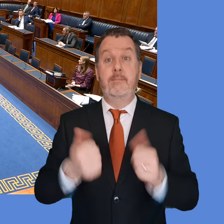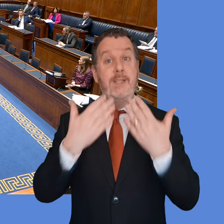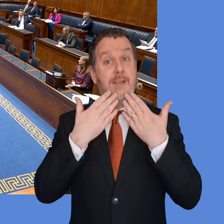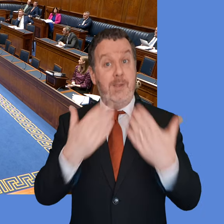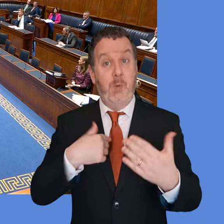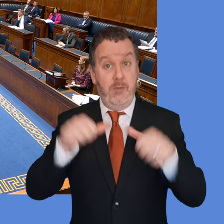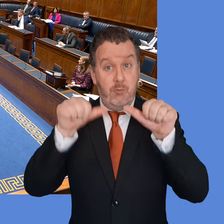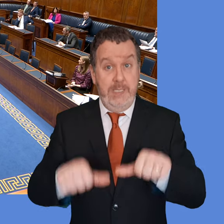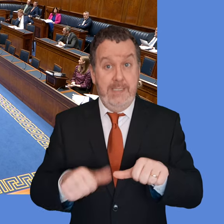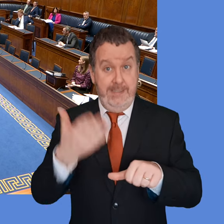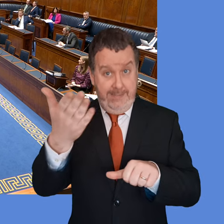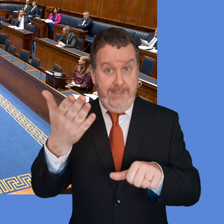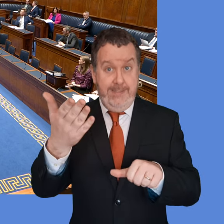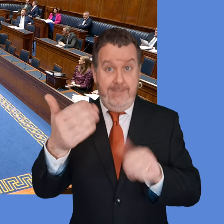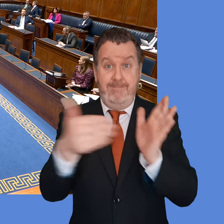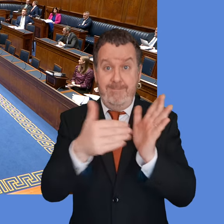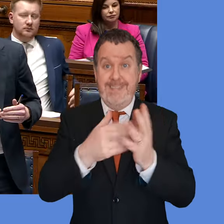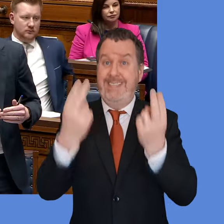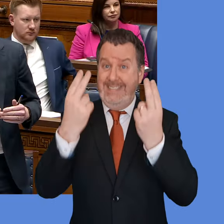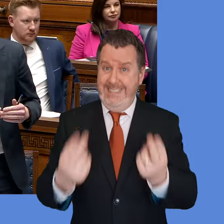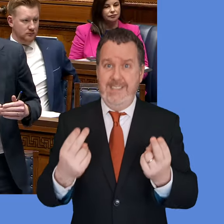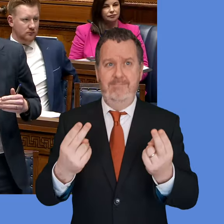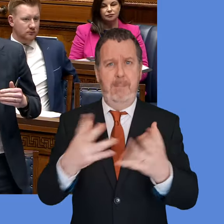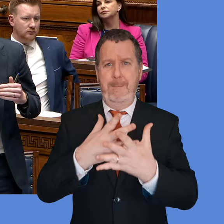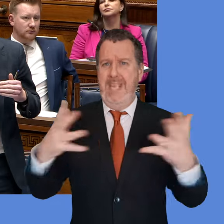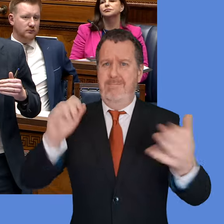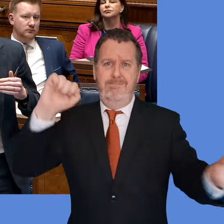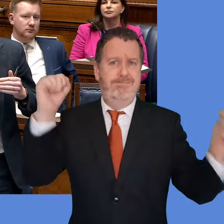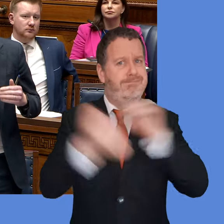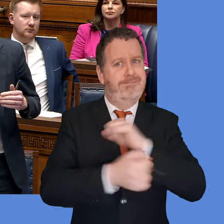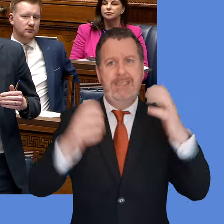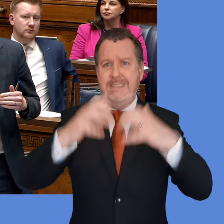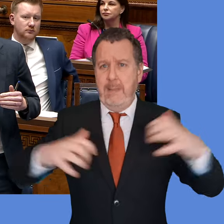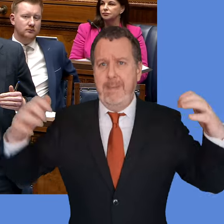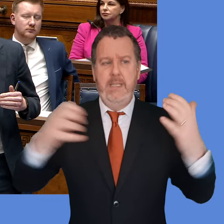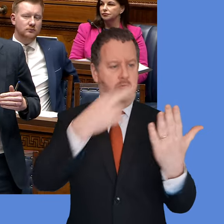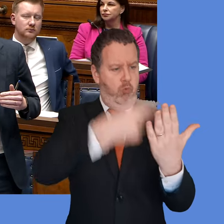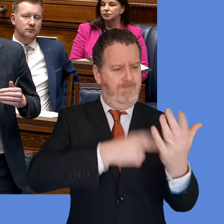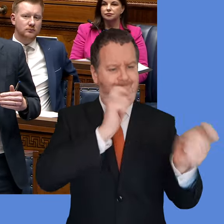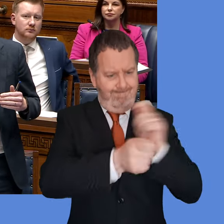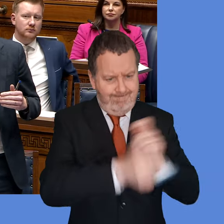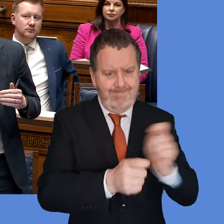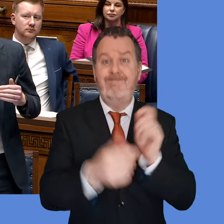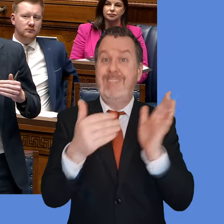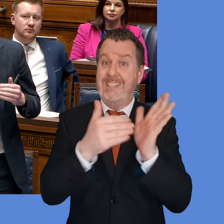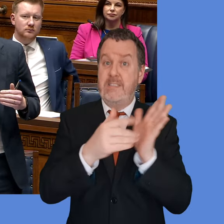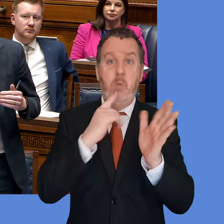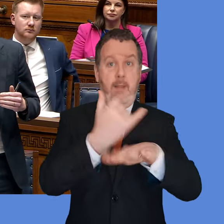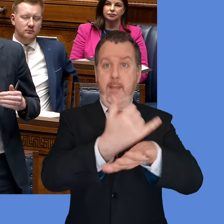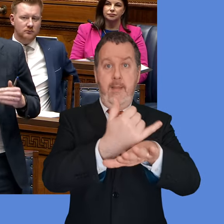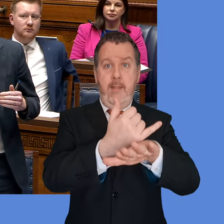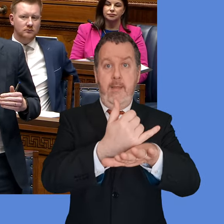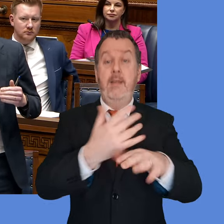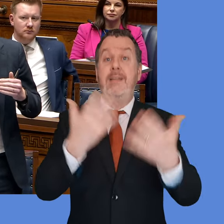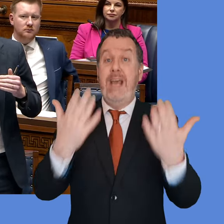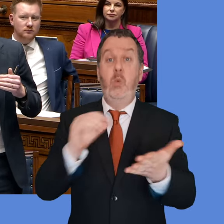Thank you, Mr Speaker. I agree with the First Minister that we need to fundamentally reform these institutions based on the